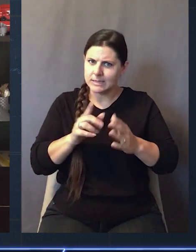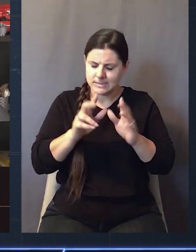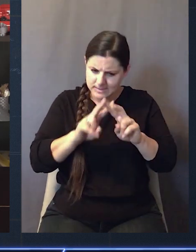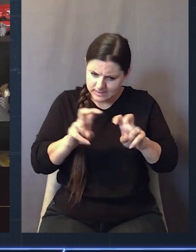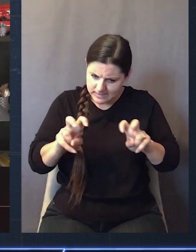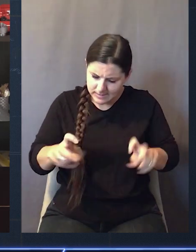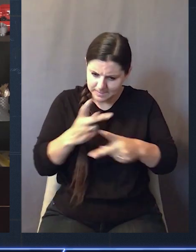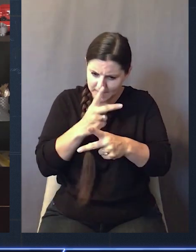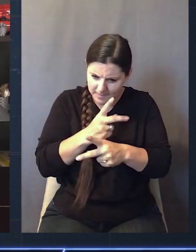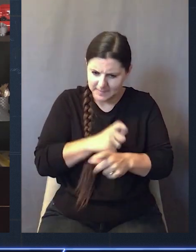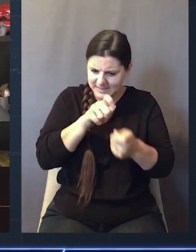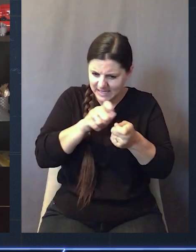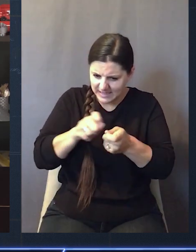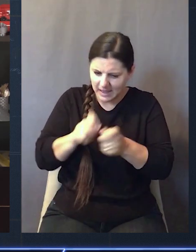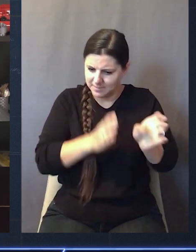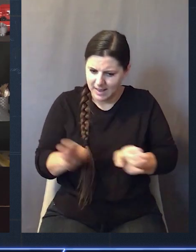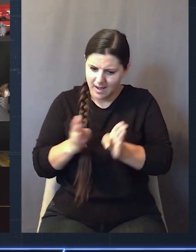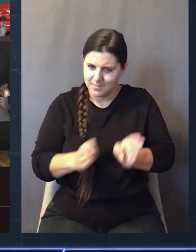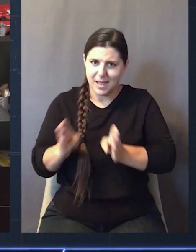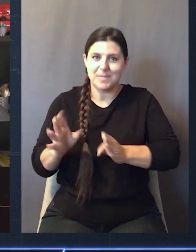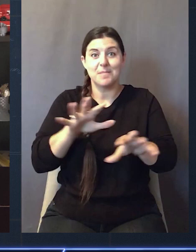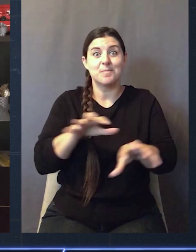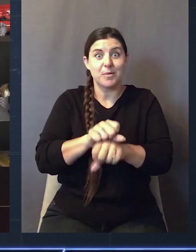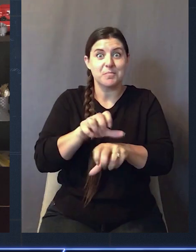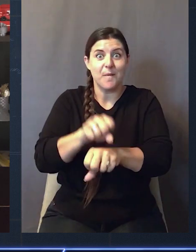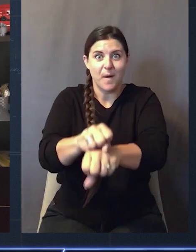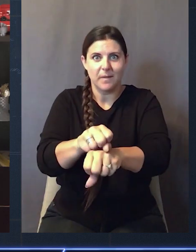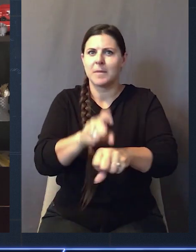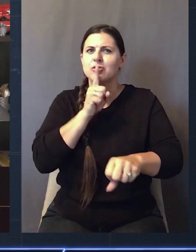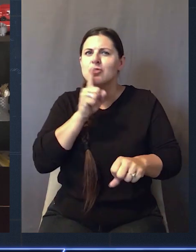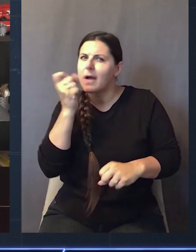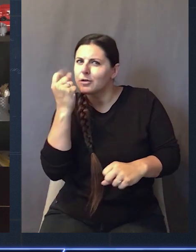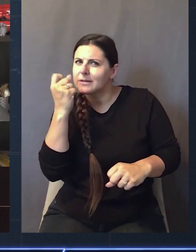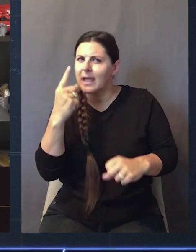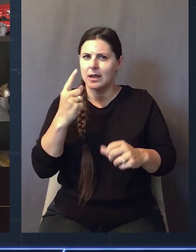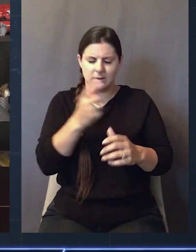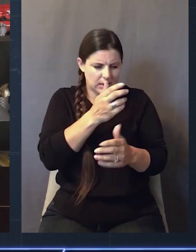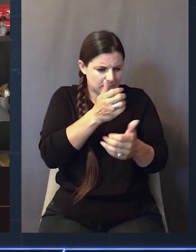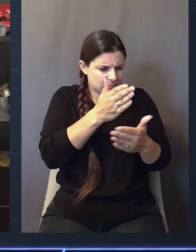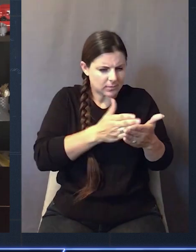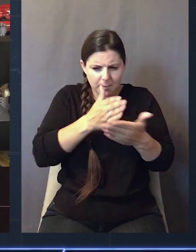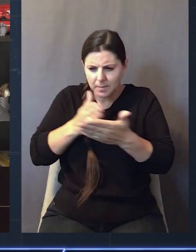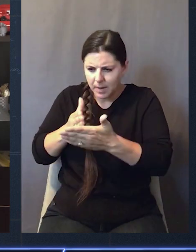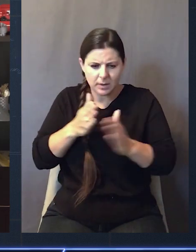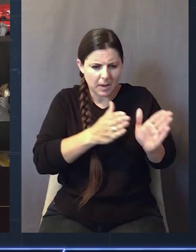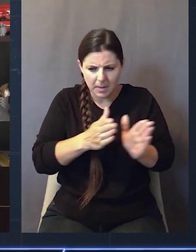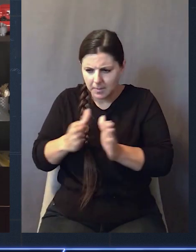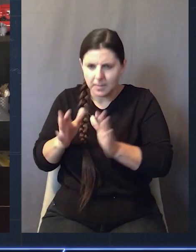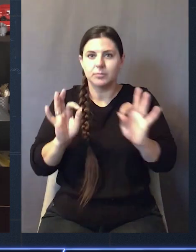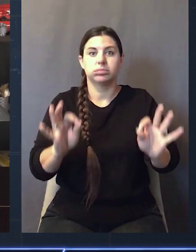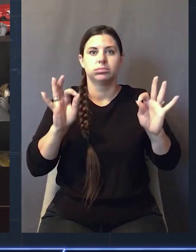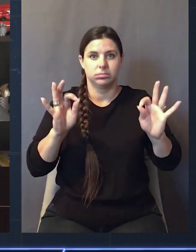mapping, calculating, planning, booking, making sure I understood each and every segment where I'd be